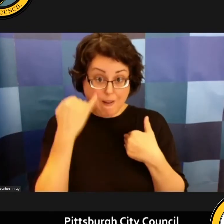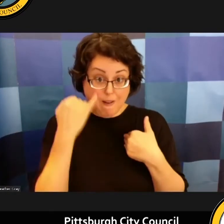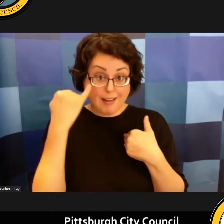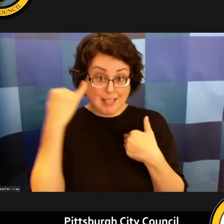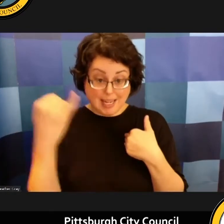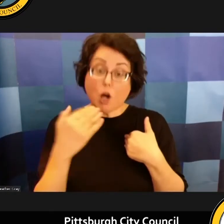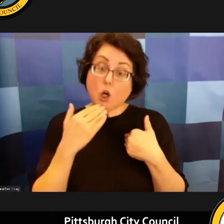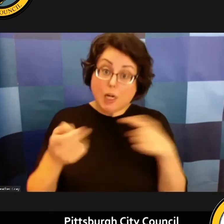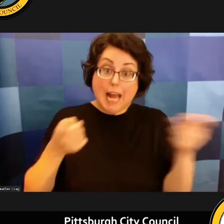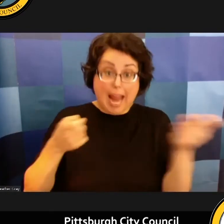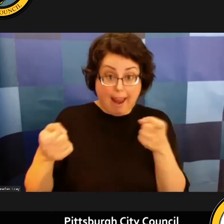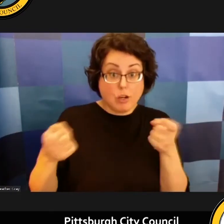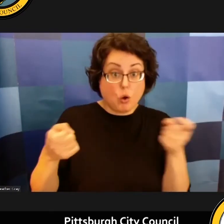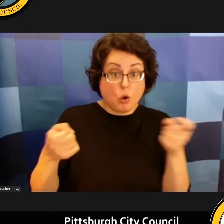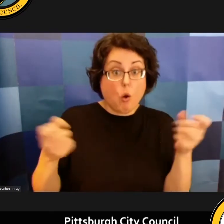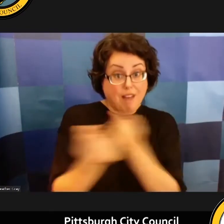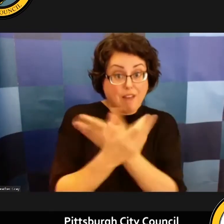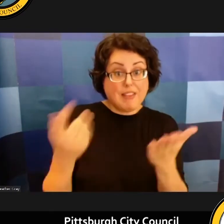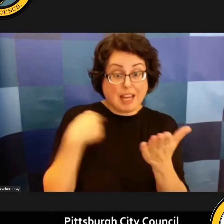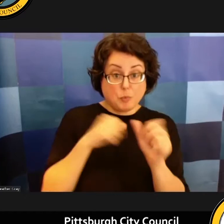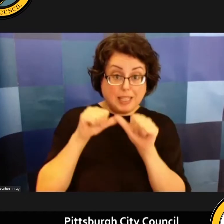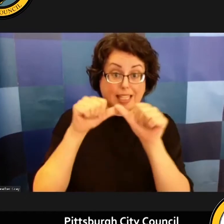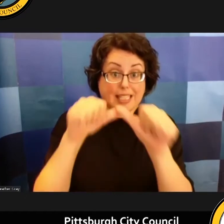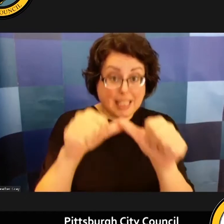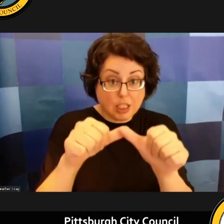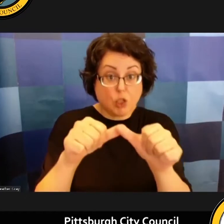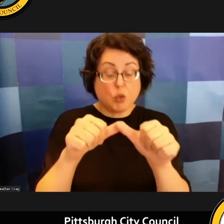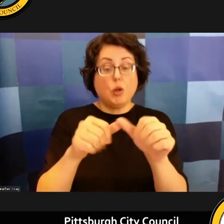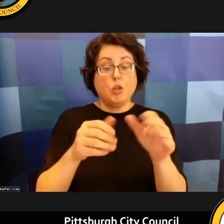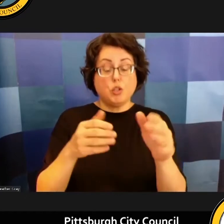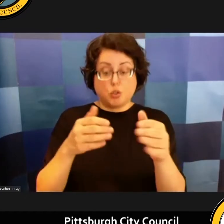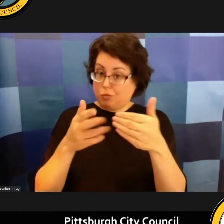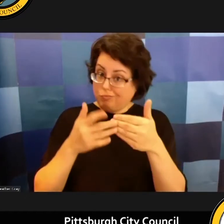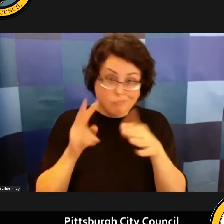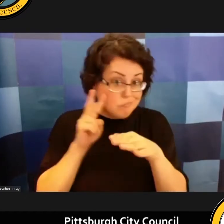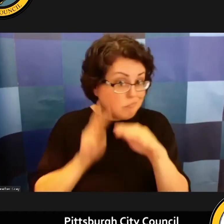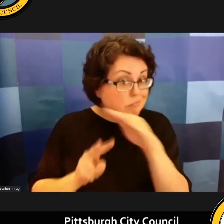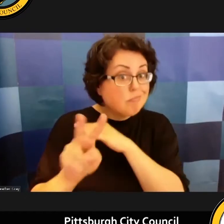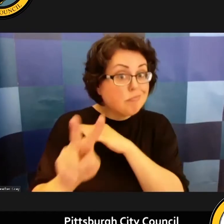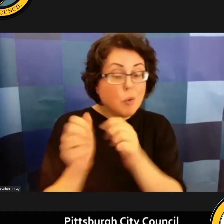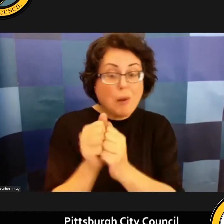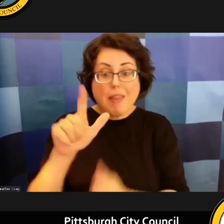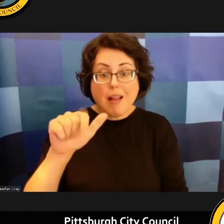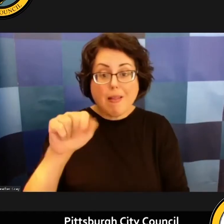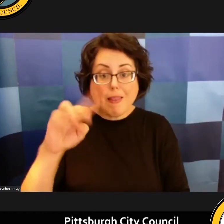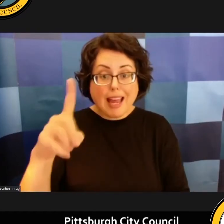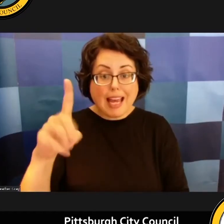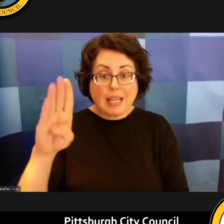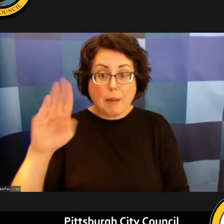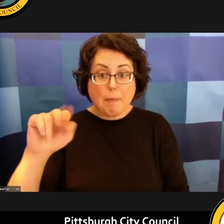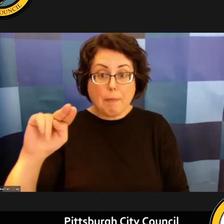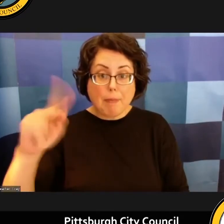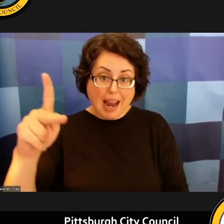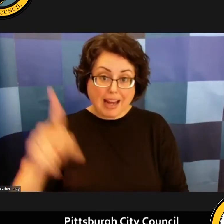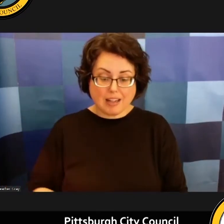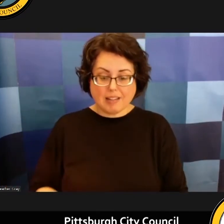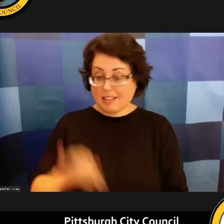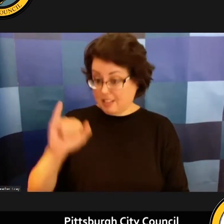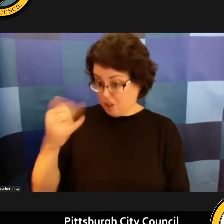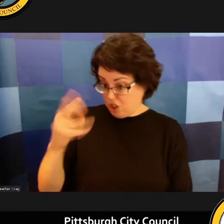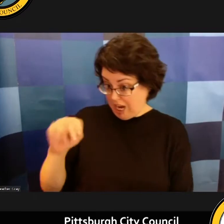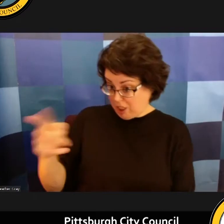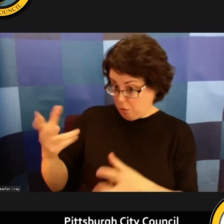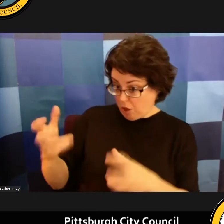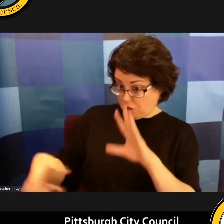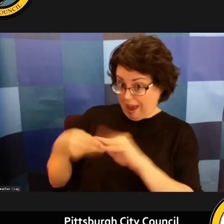continue to move forward with that limb back um so jen would you like to add anything to that sure just to add um we